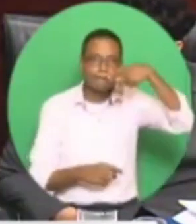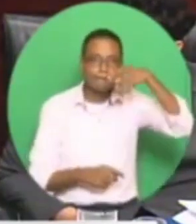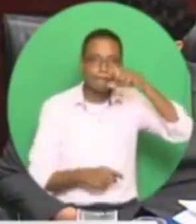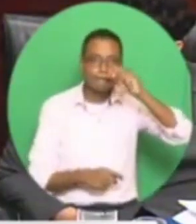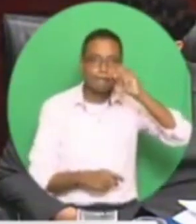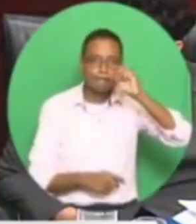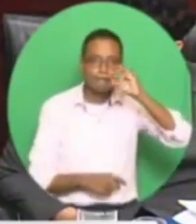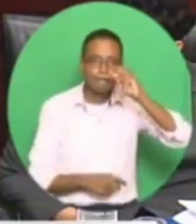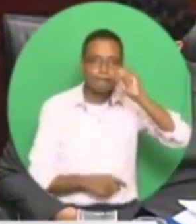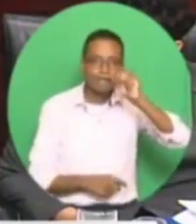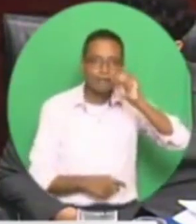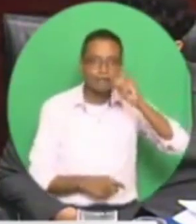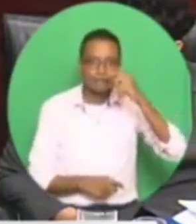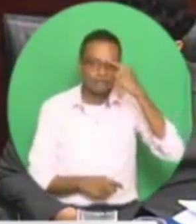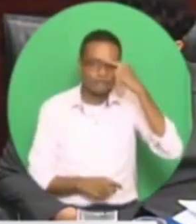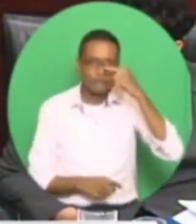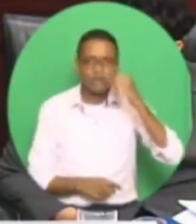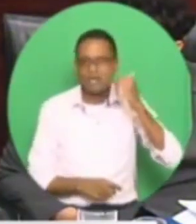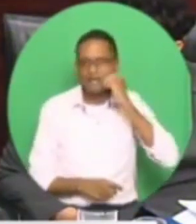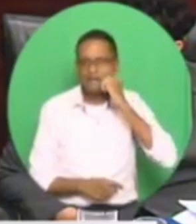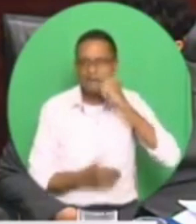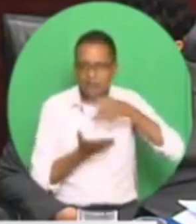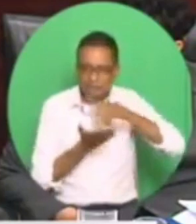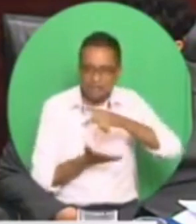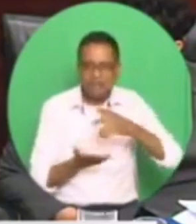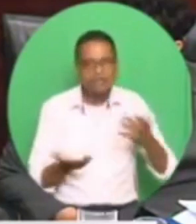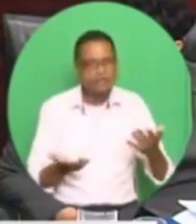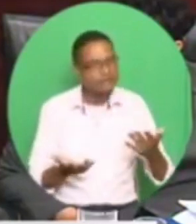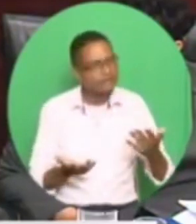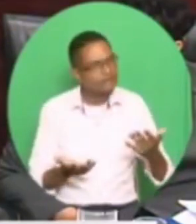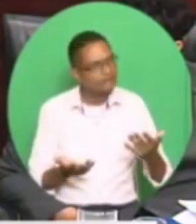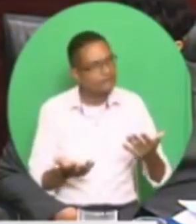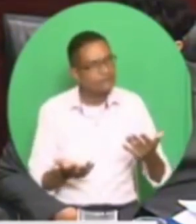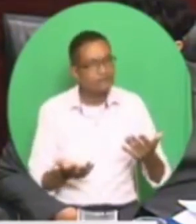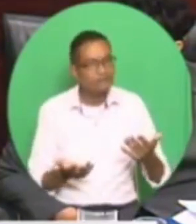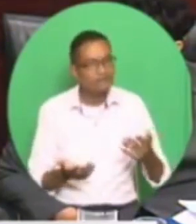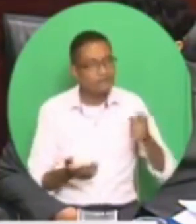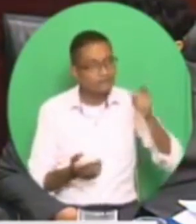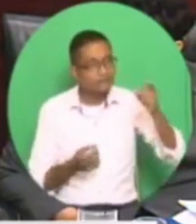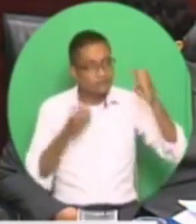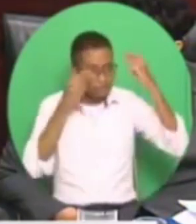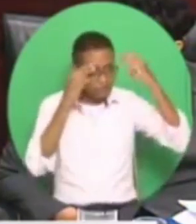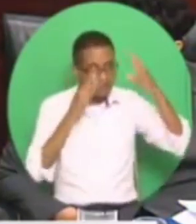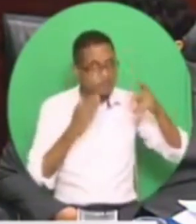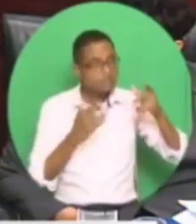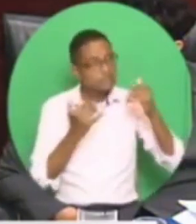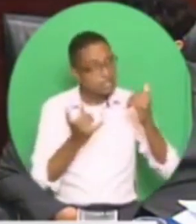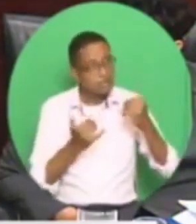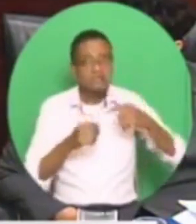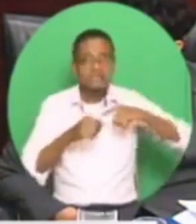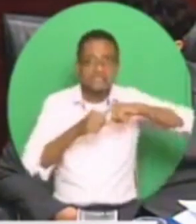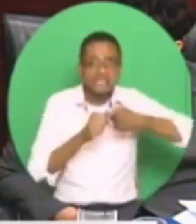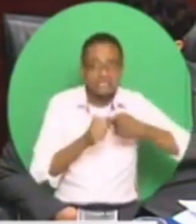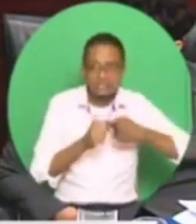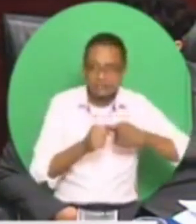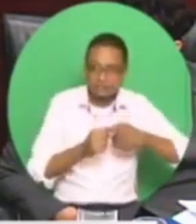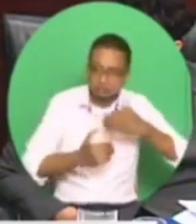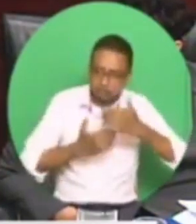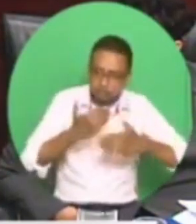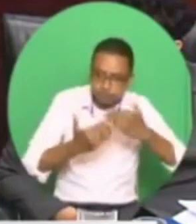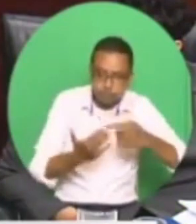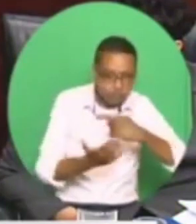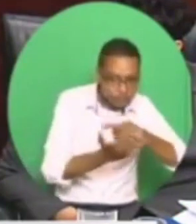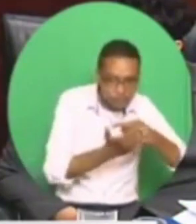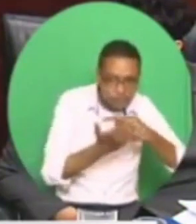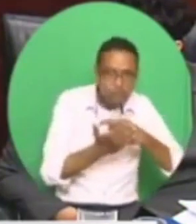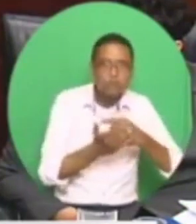hit the table and so on. What is happening here? The minister is now starting a process of negotiations with the worker